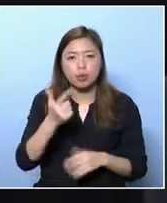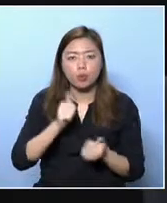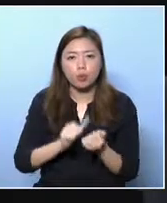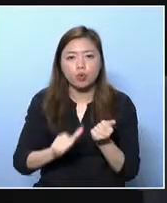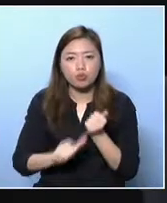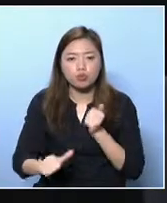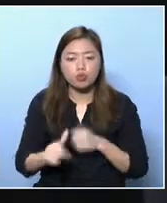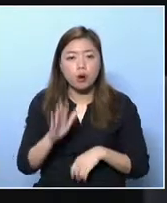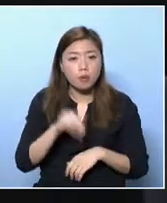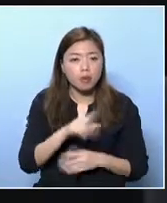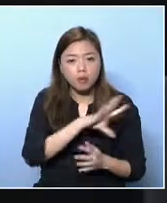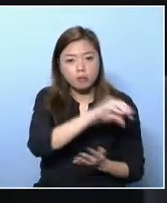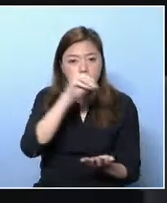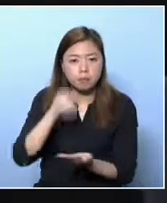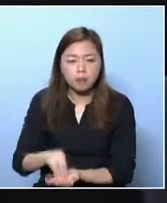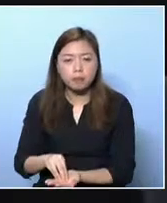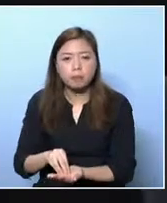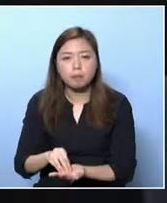and who have the skills to do so.